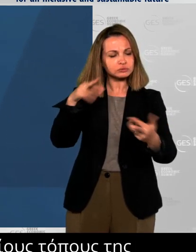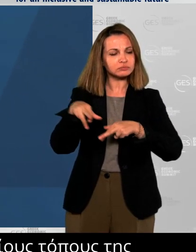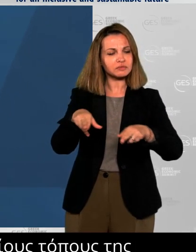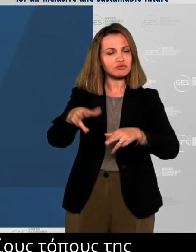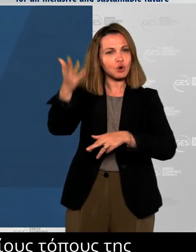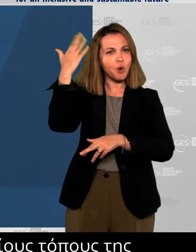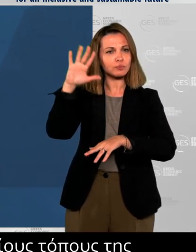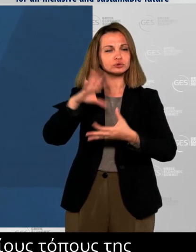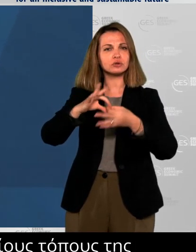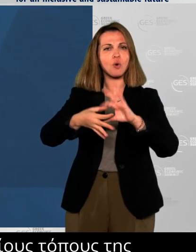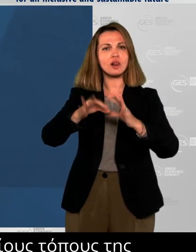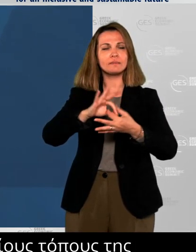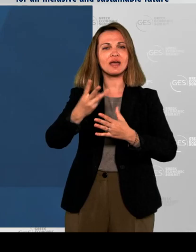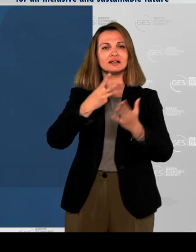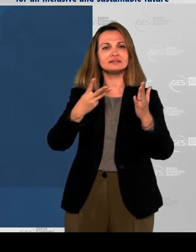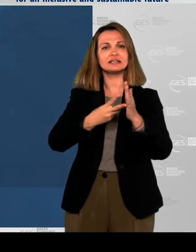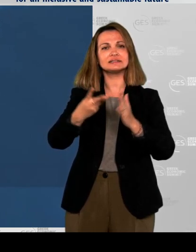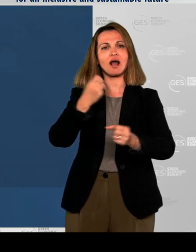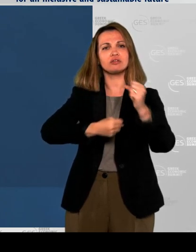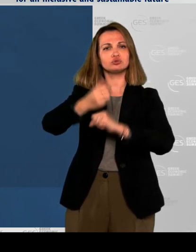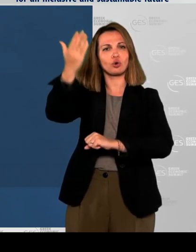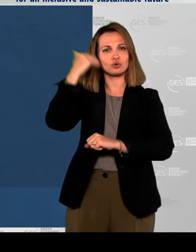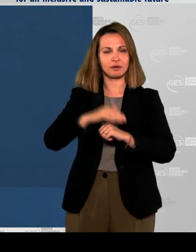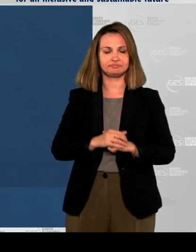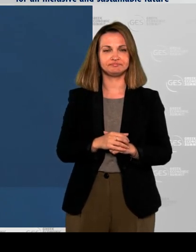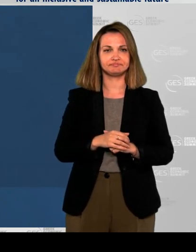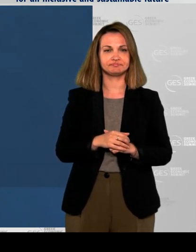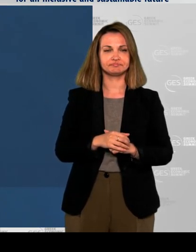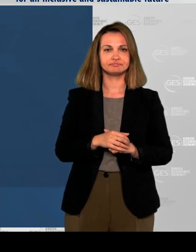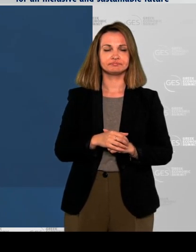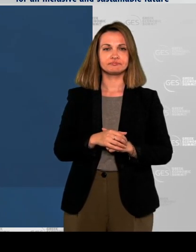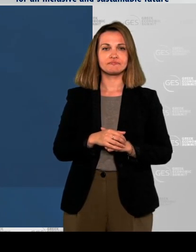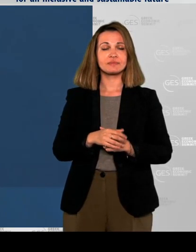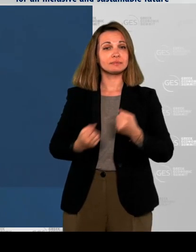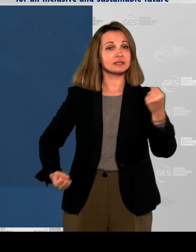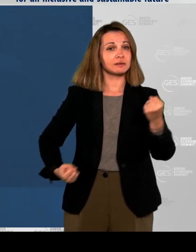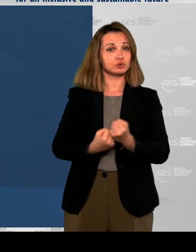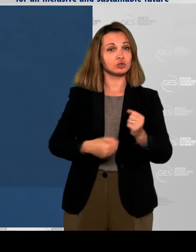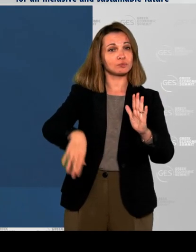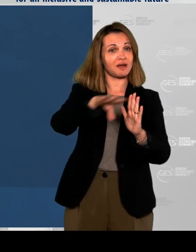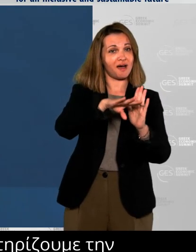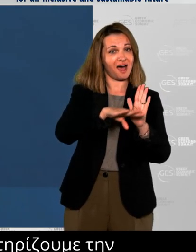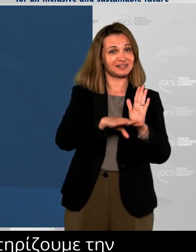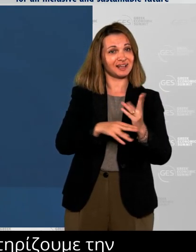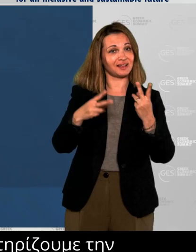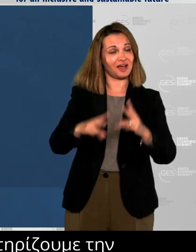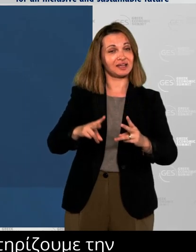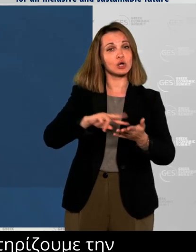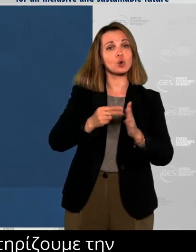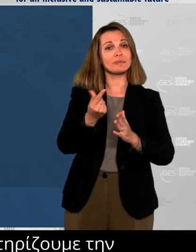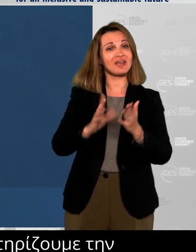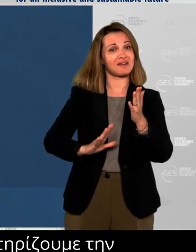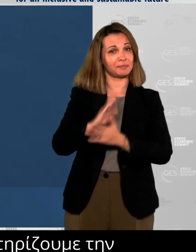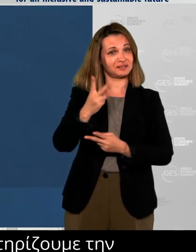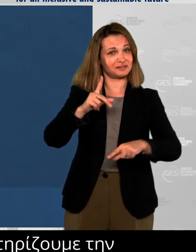We are supporting Greece's economic growth agenda through robust public diplomacy programming that not only advances